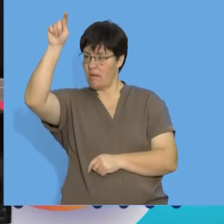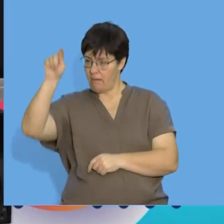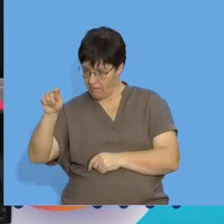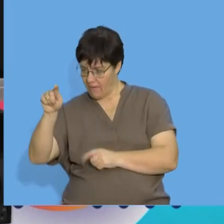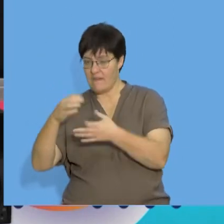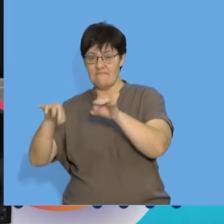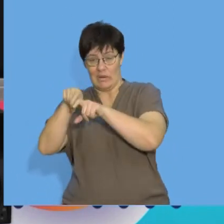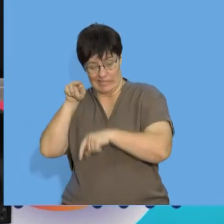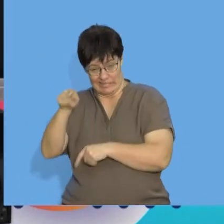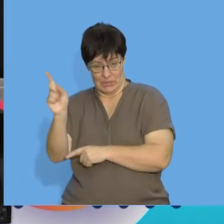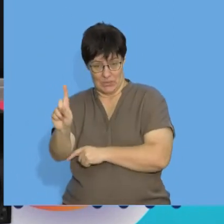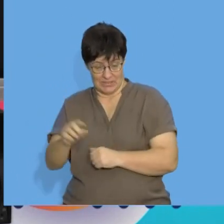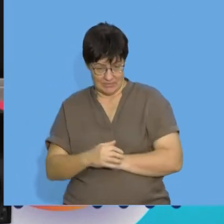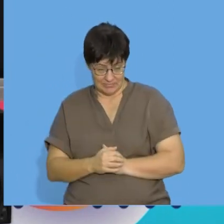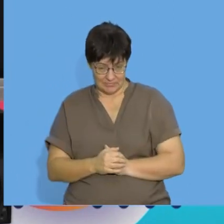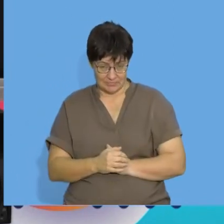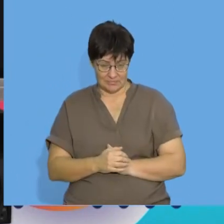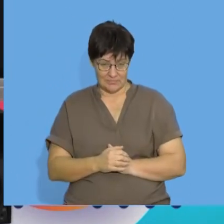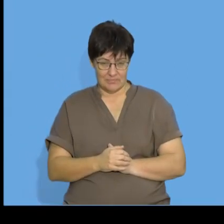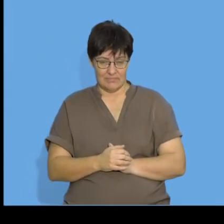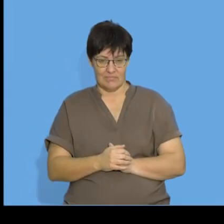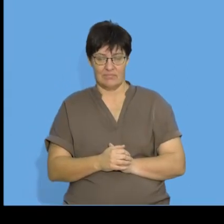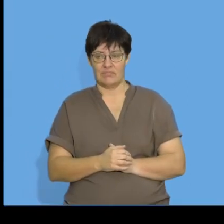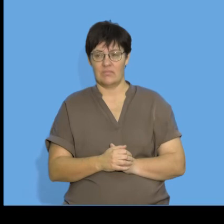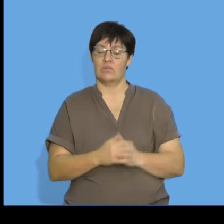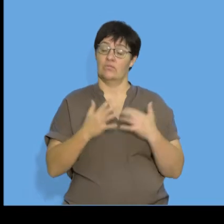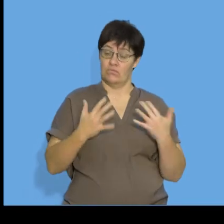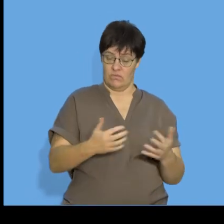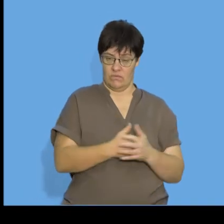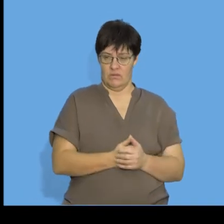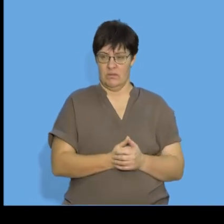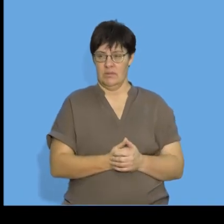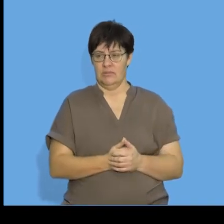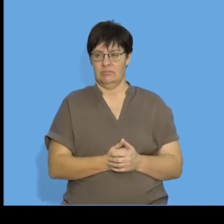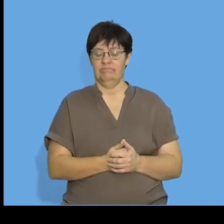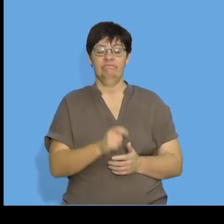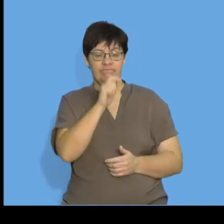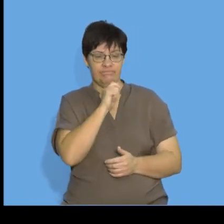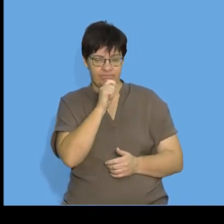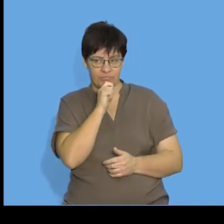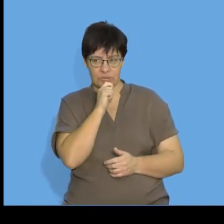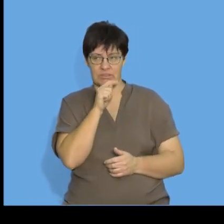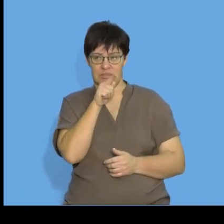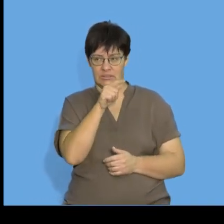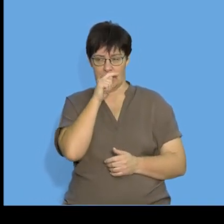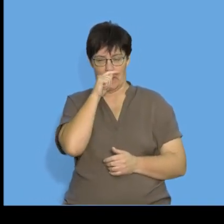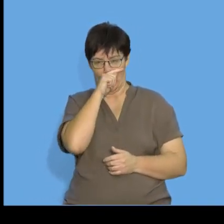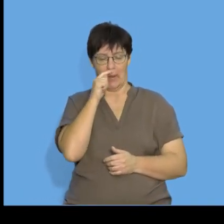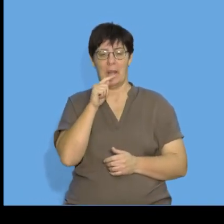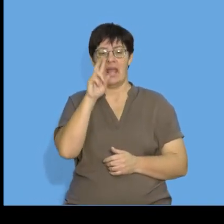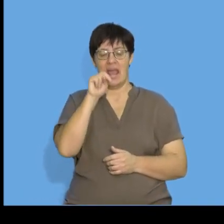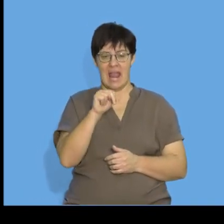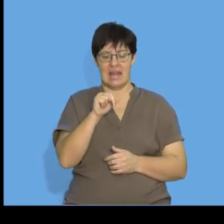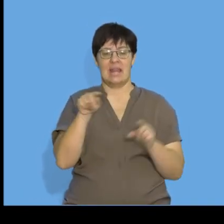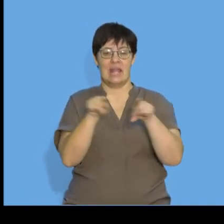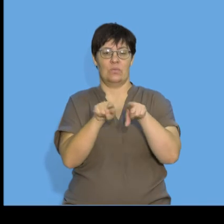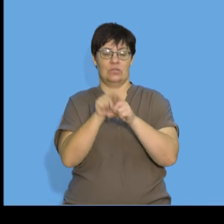let's look at the board together and we're going to solve it so we are going to substitute in n